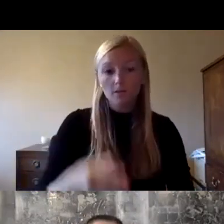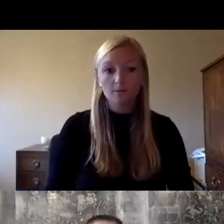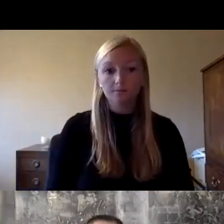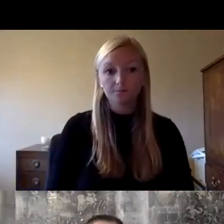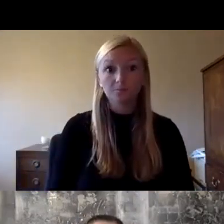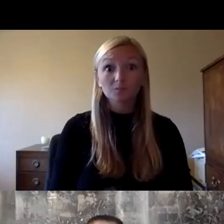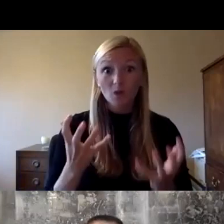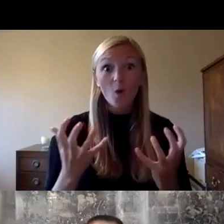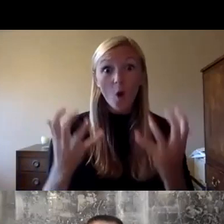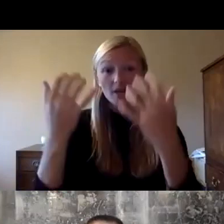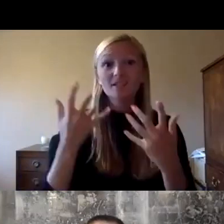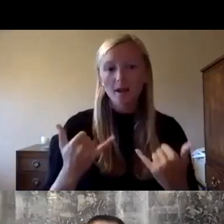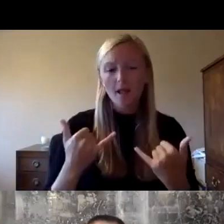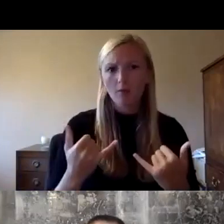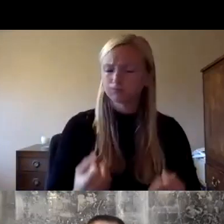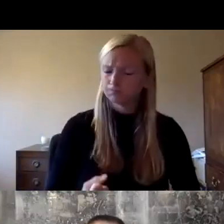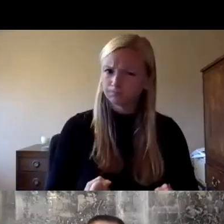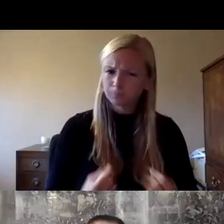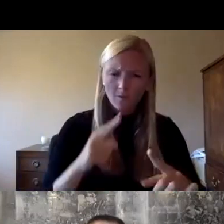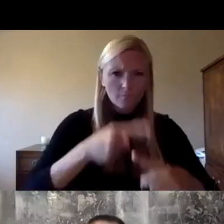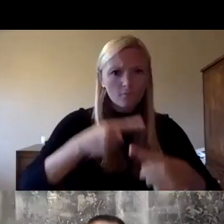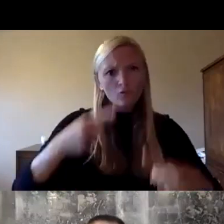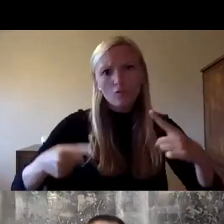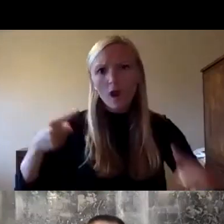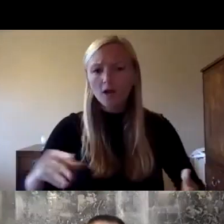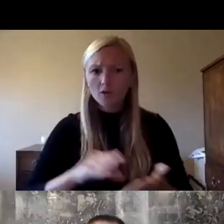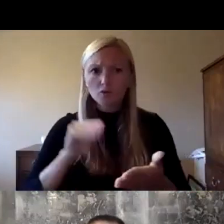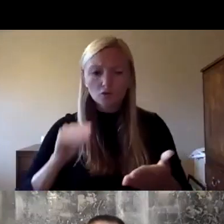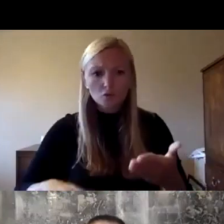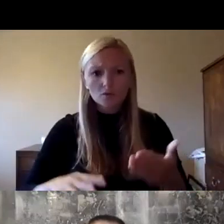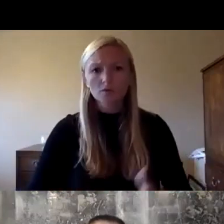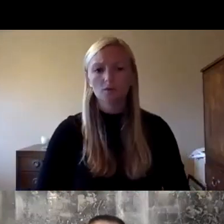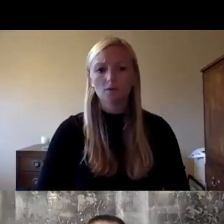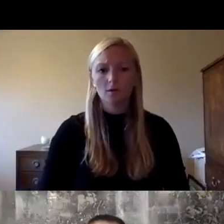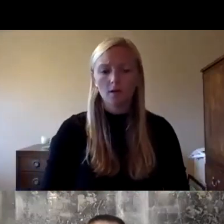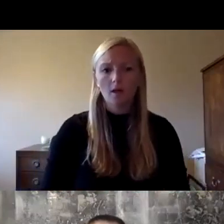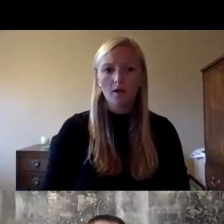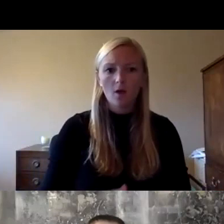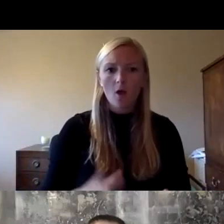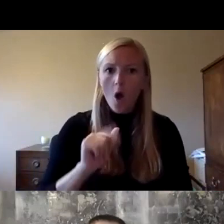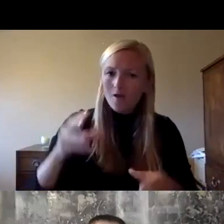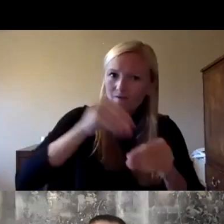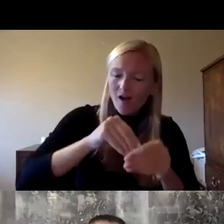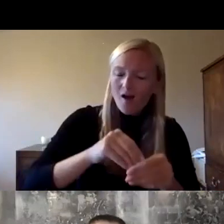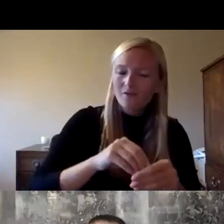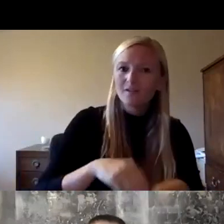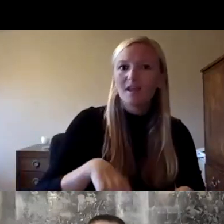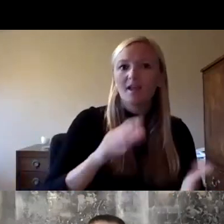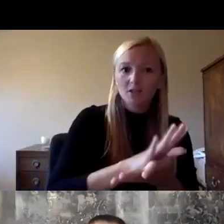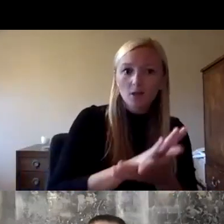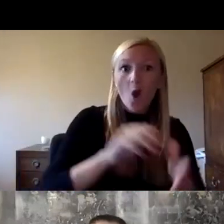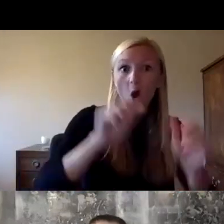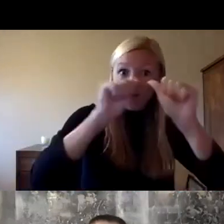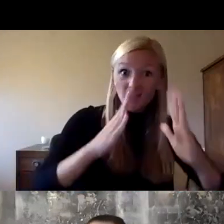audience today includes a wide cross-section of the stakeholders in education along with architects and engineers we have